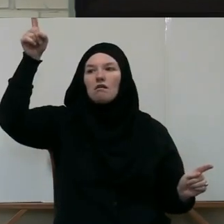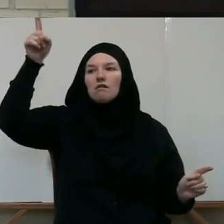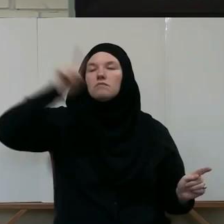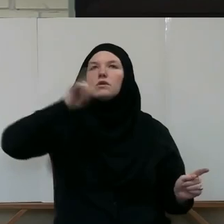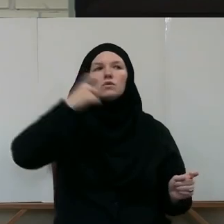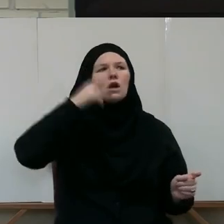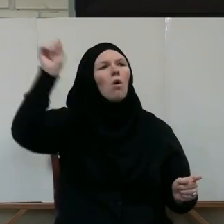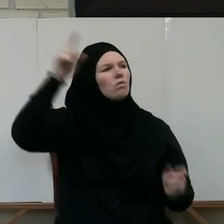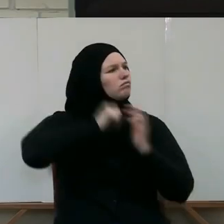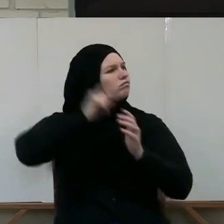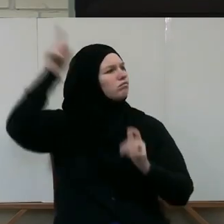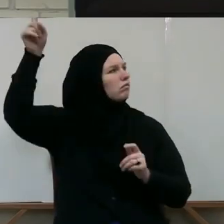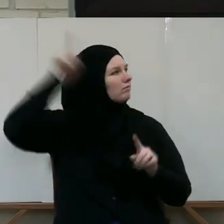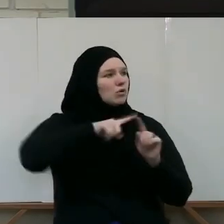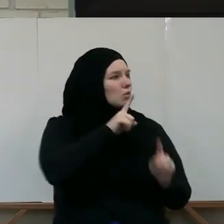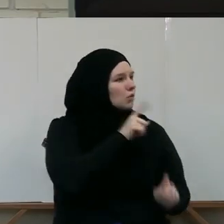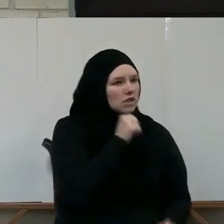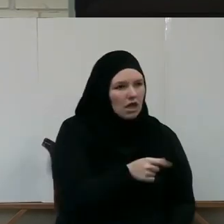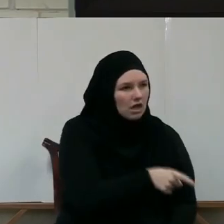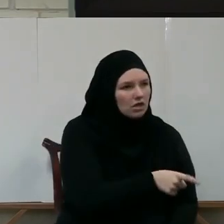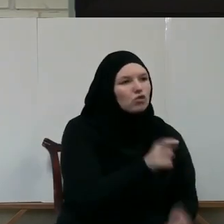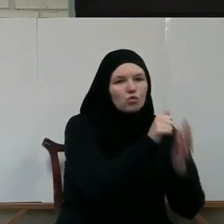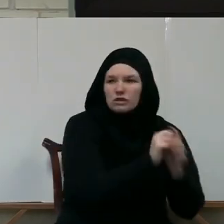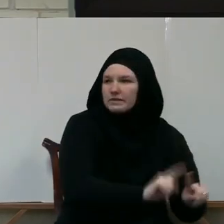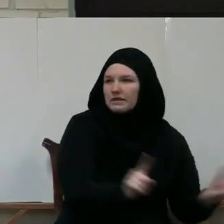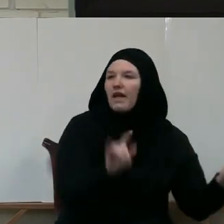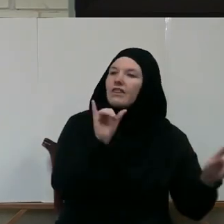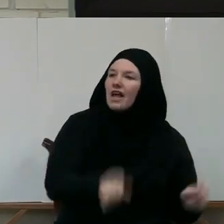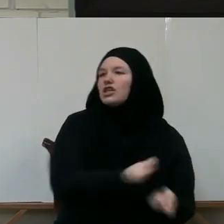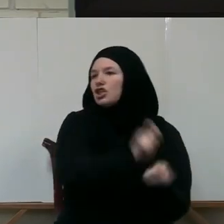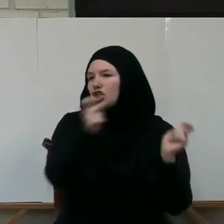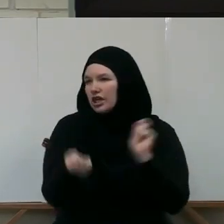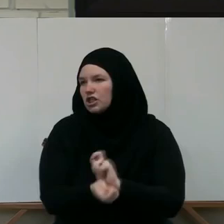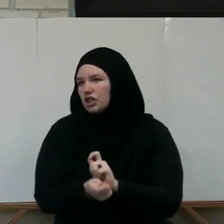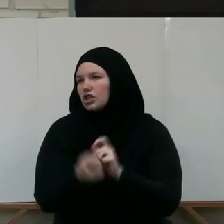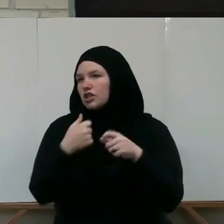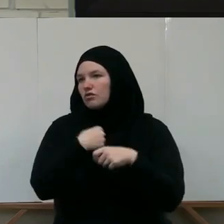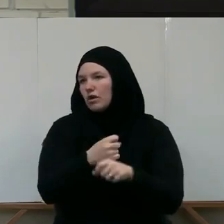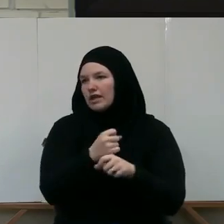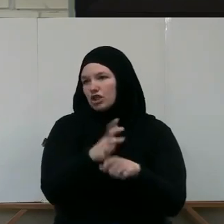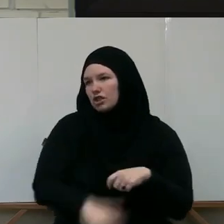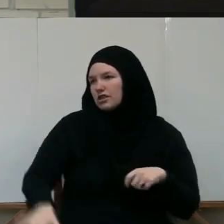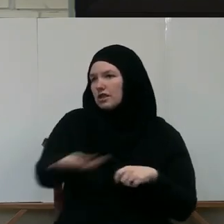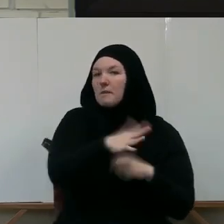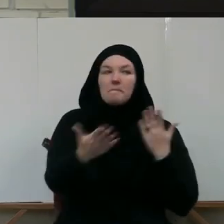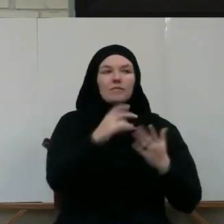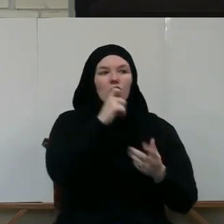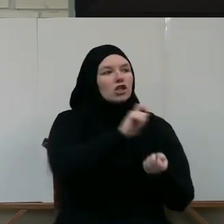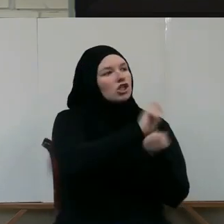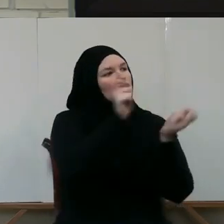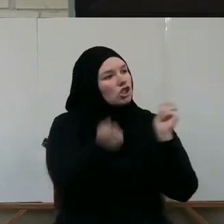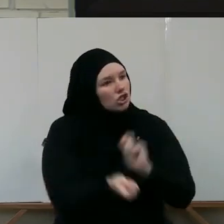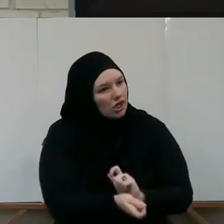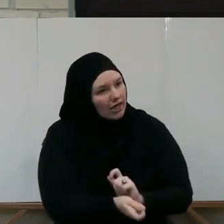changes the nature of creation Even if it doesn't change the physical creation.